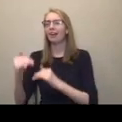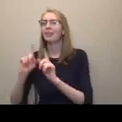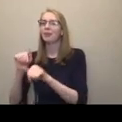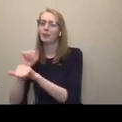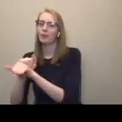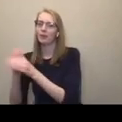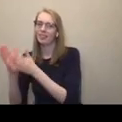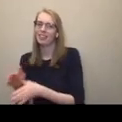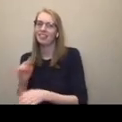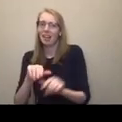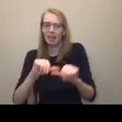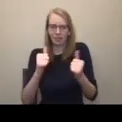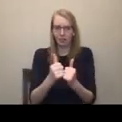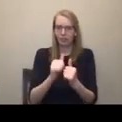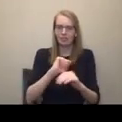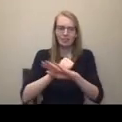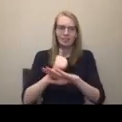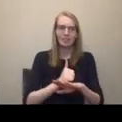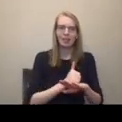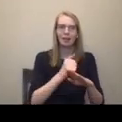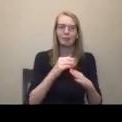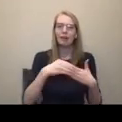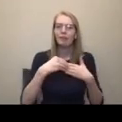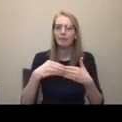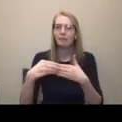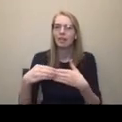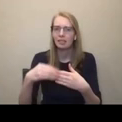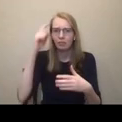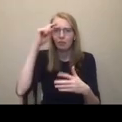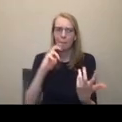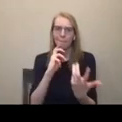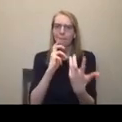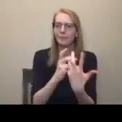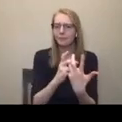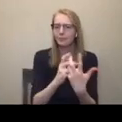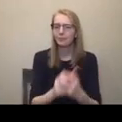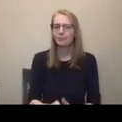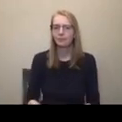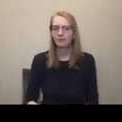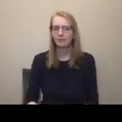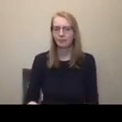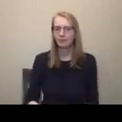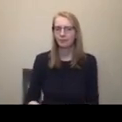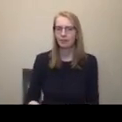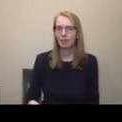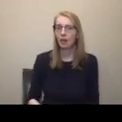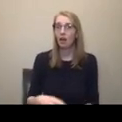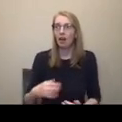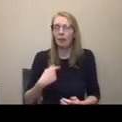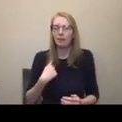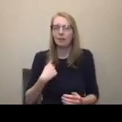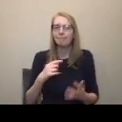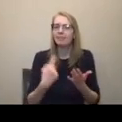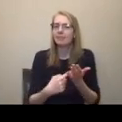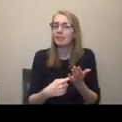flexibility needed to be accommodating. And why I'm mentioning all this is because the number one complaint that DMACC is getting right now is that our